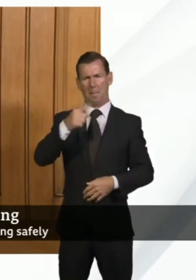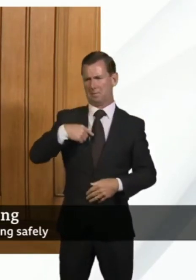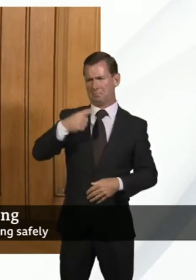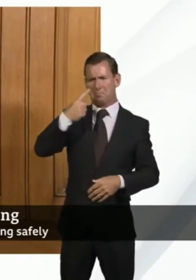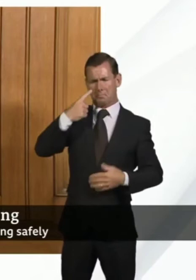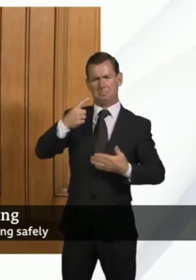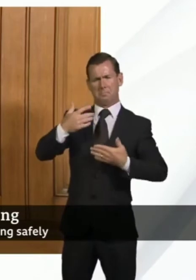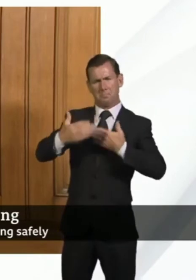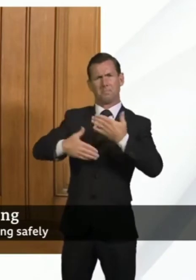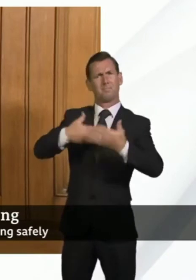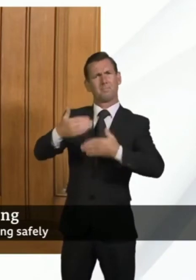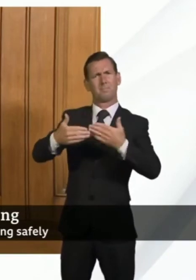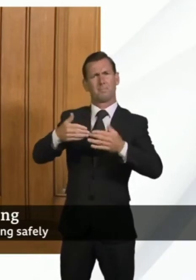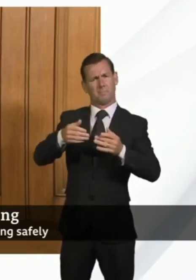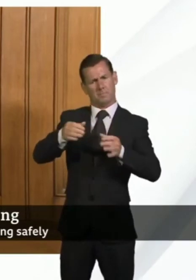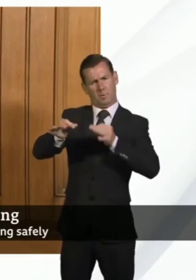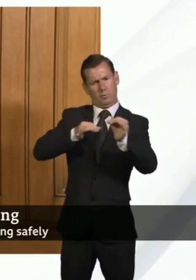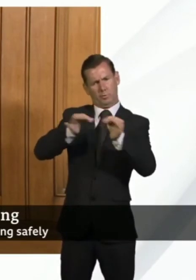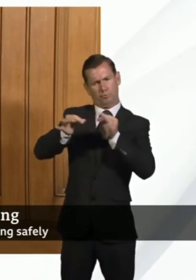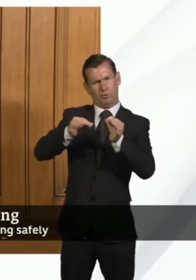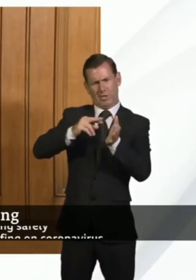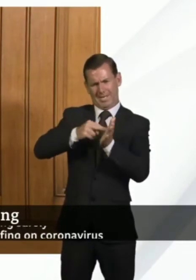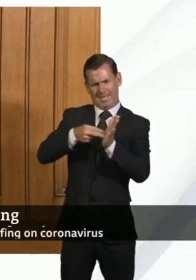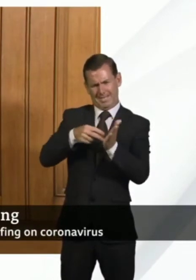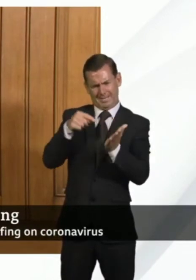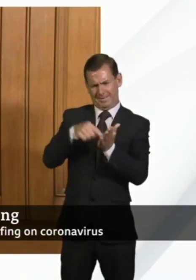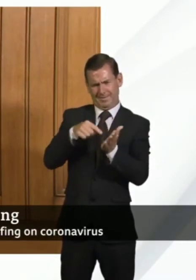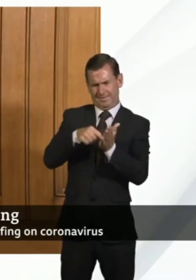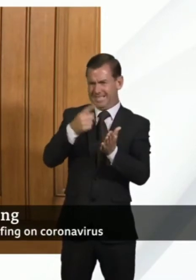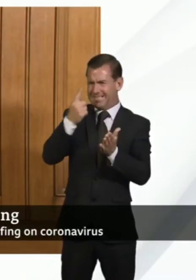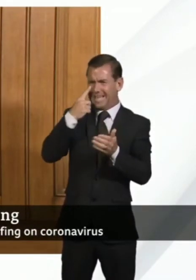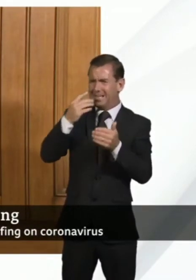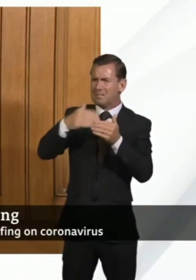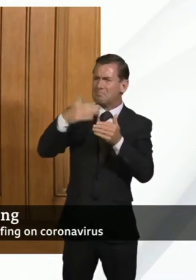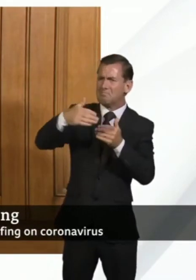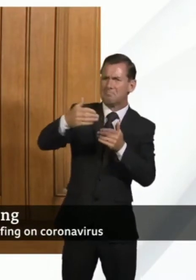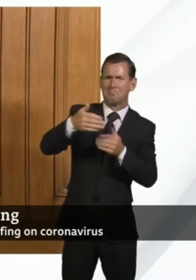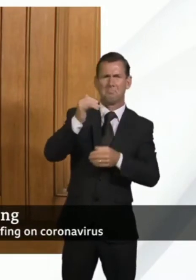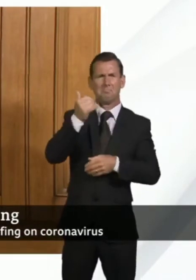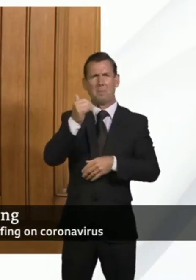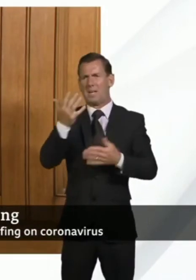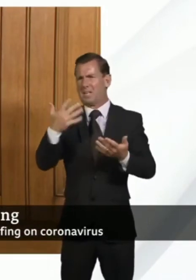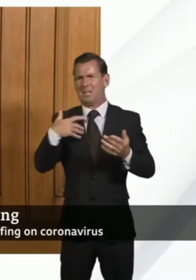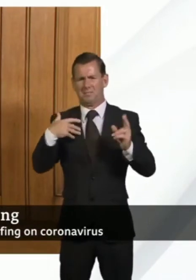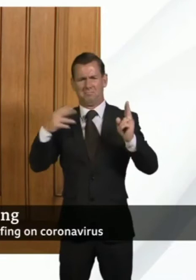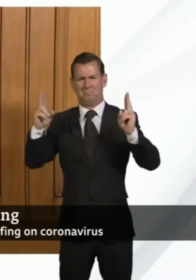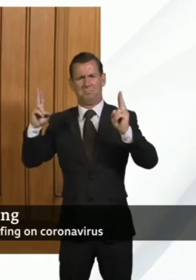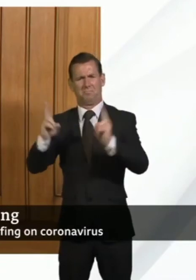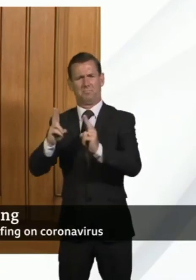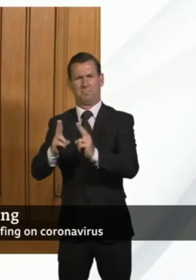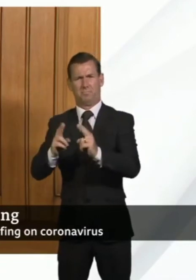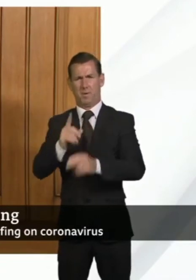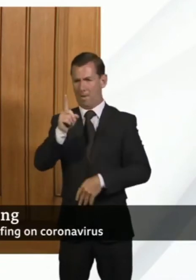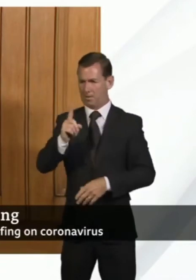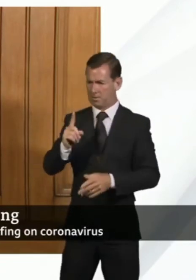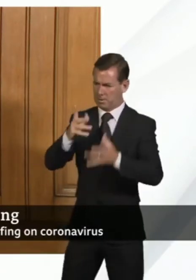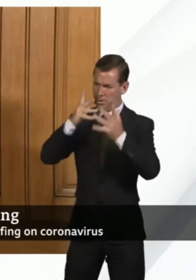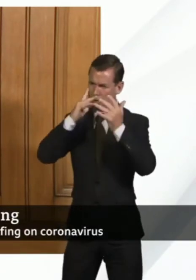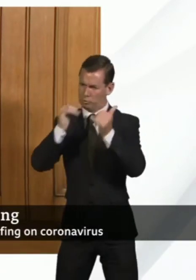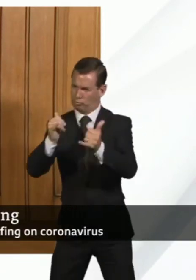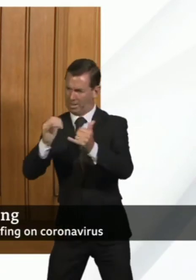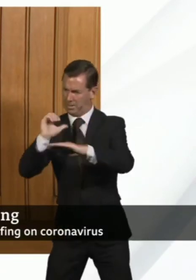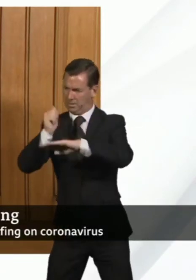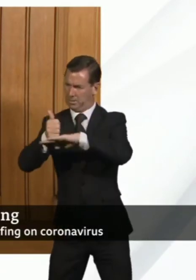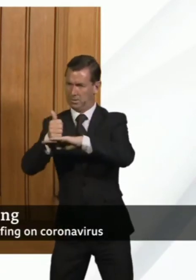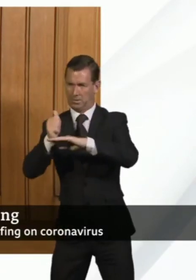as the strategy towards the virus and the community evolves may be relaxed. But track and trace is not the only thing that needs to be in